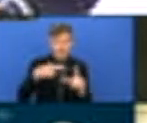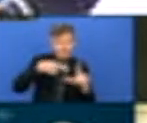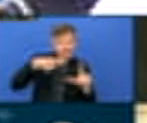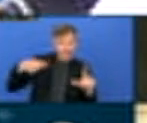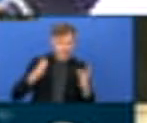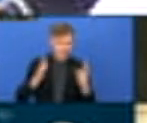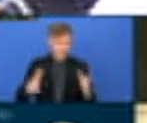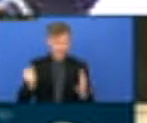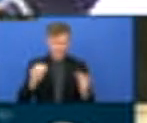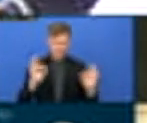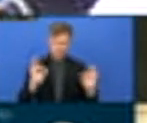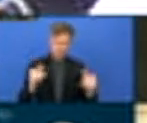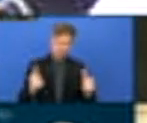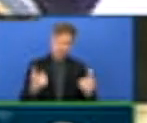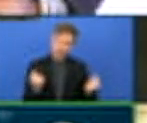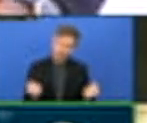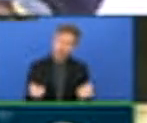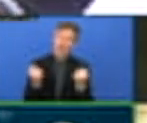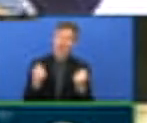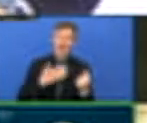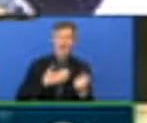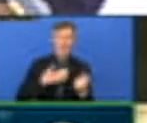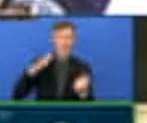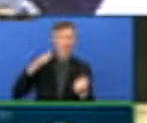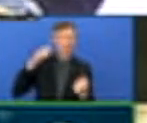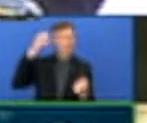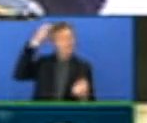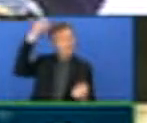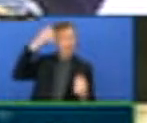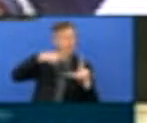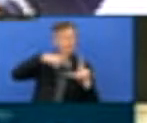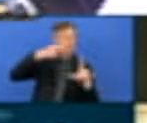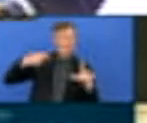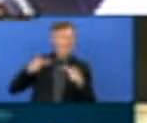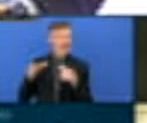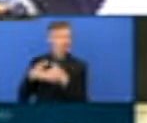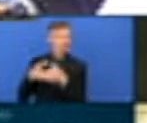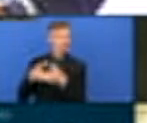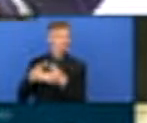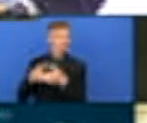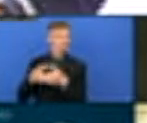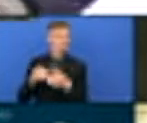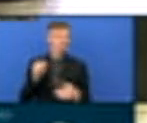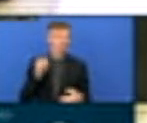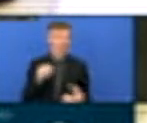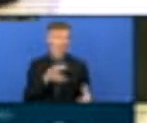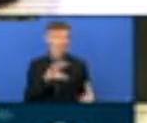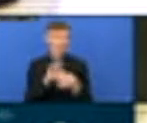statistics agencies. And these are factors that actually fosters accountability and inclusivity. Thank you.